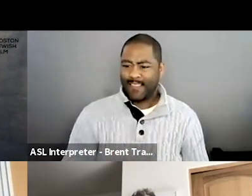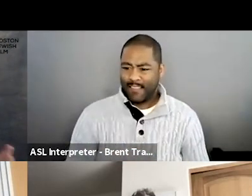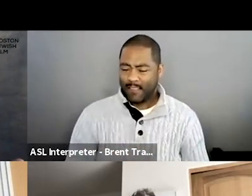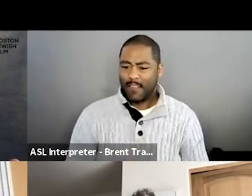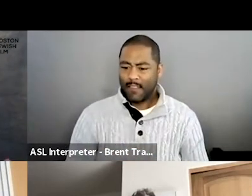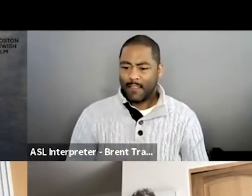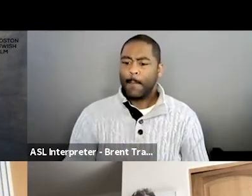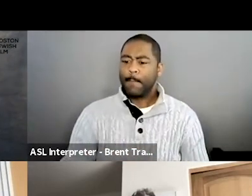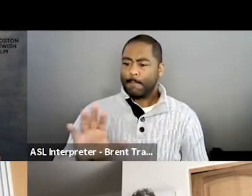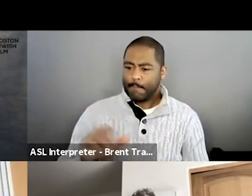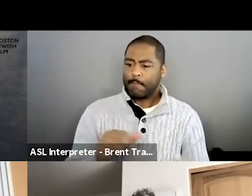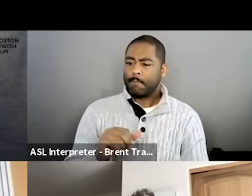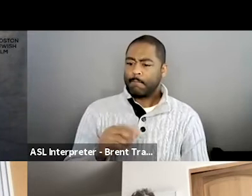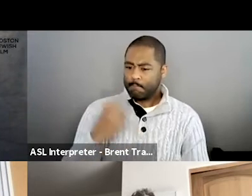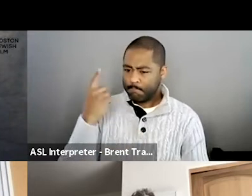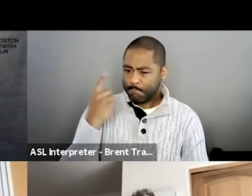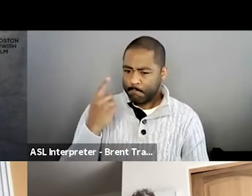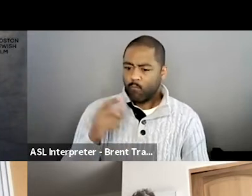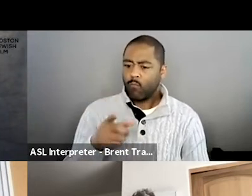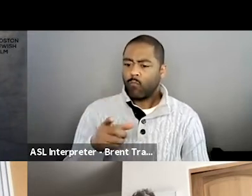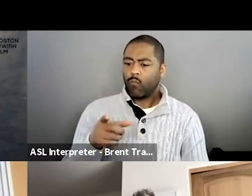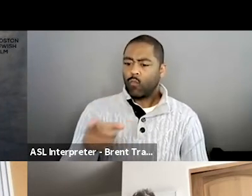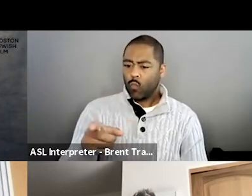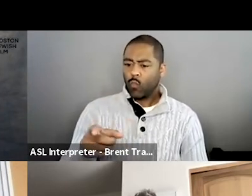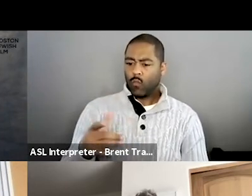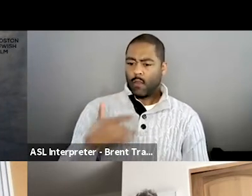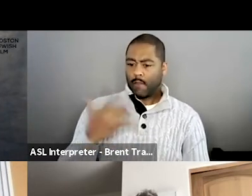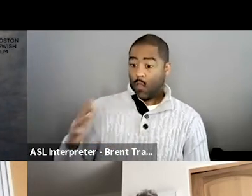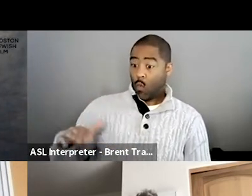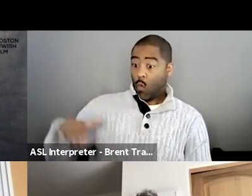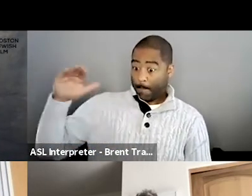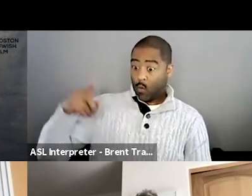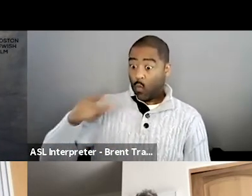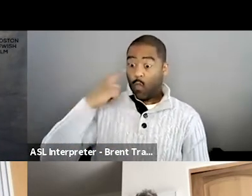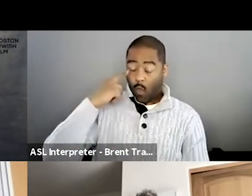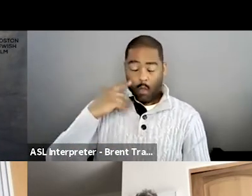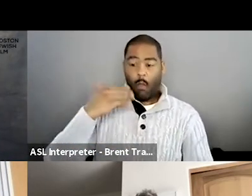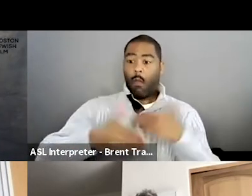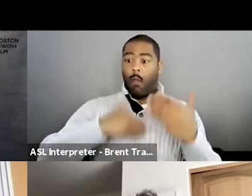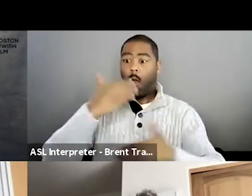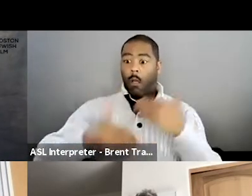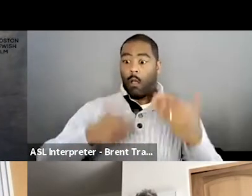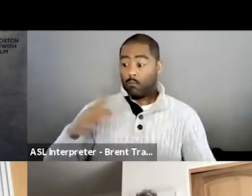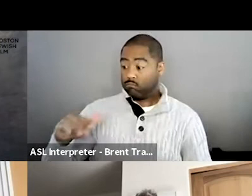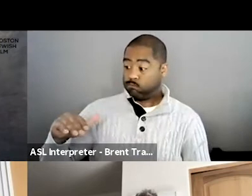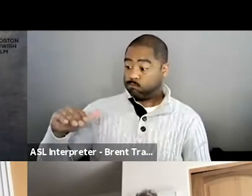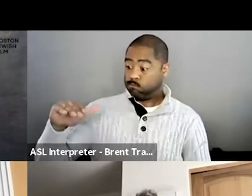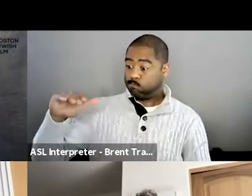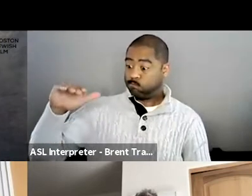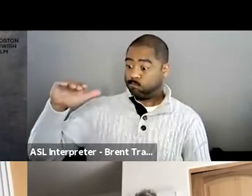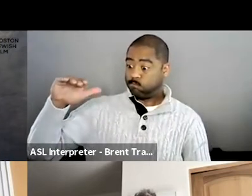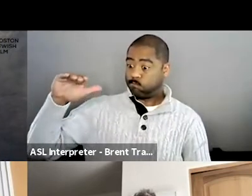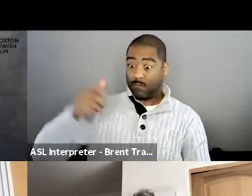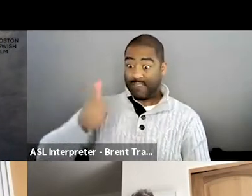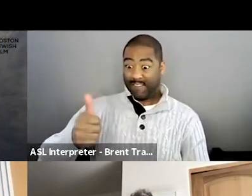have a disability or discover that you have a disability of some kind. And what I found interesting is